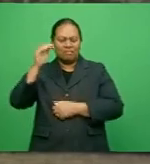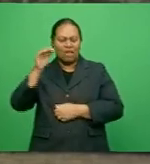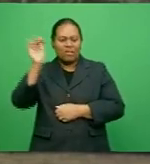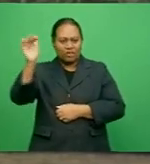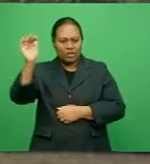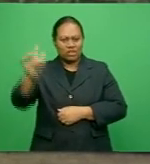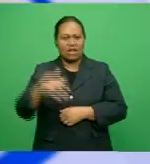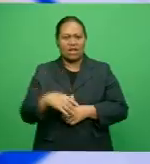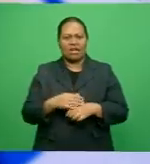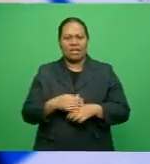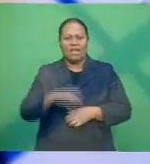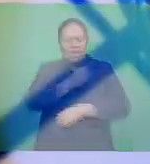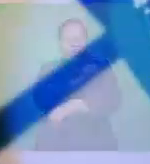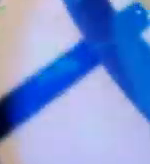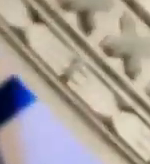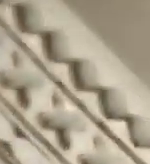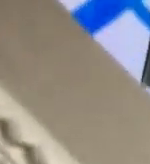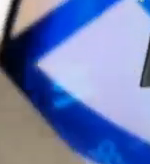future